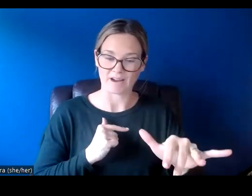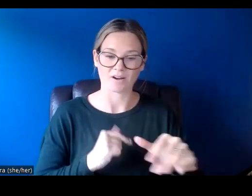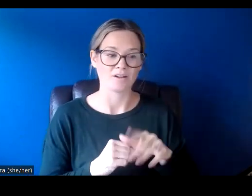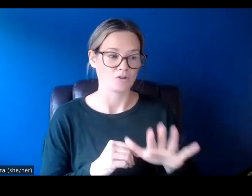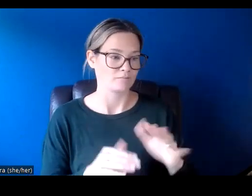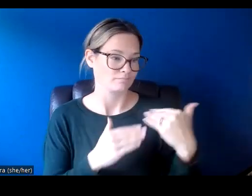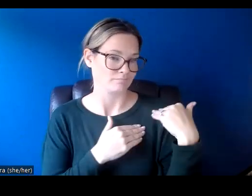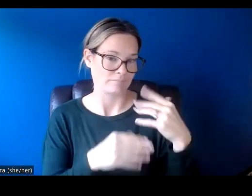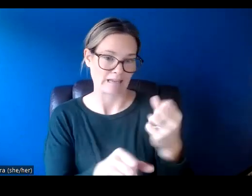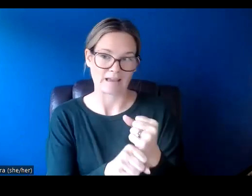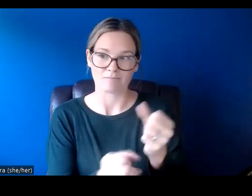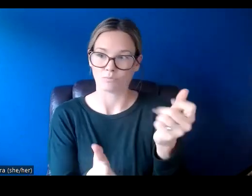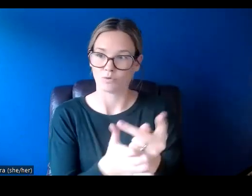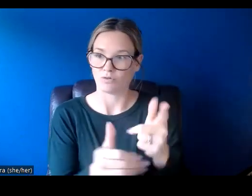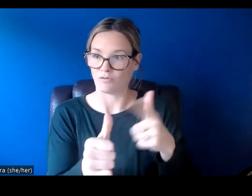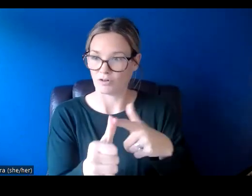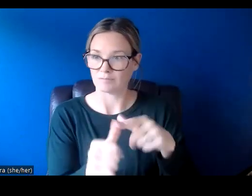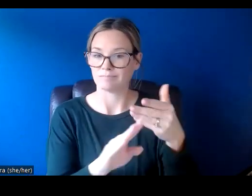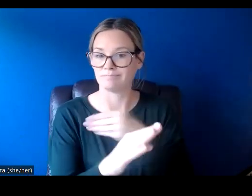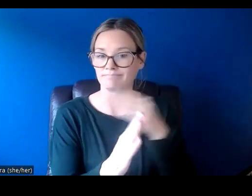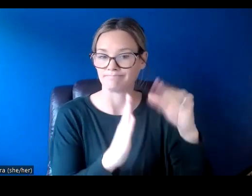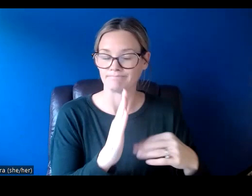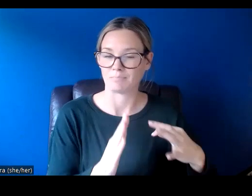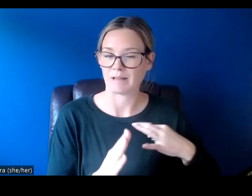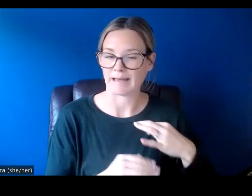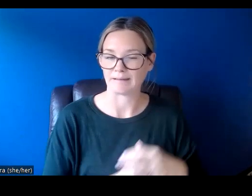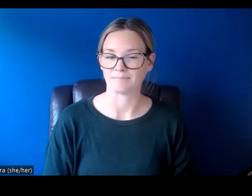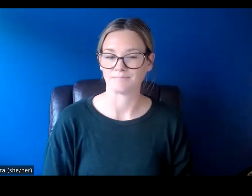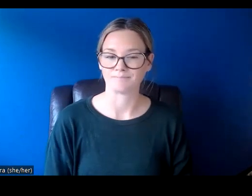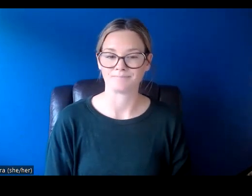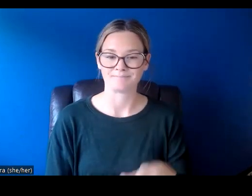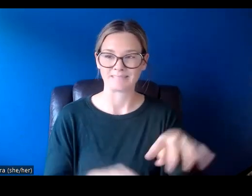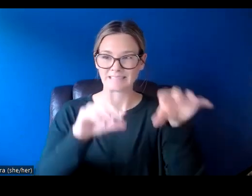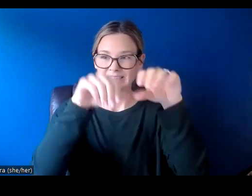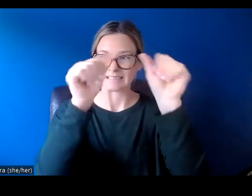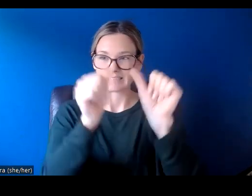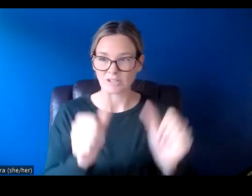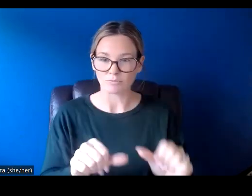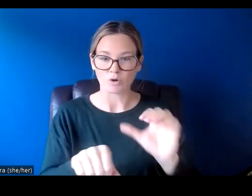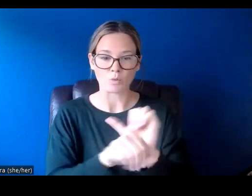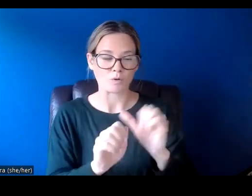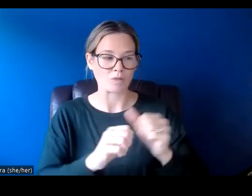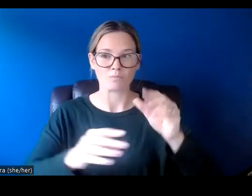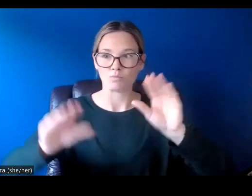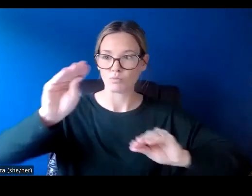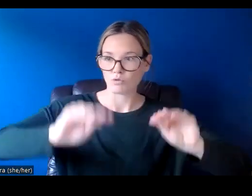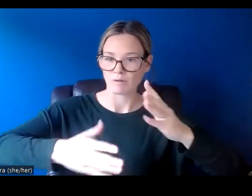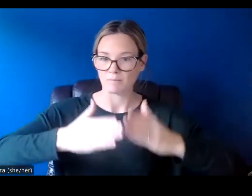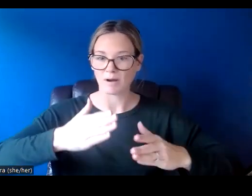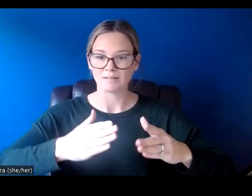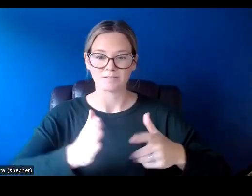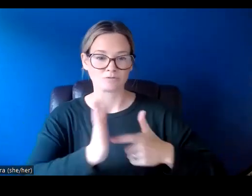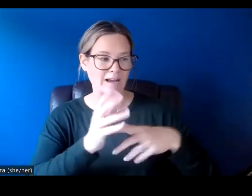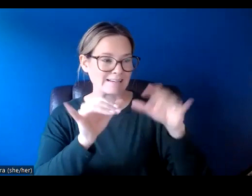obtaining that approval. This is a big one. Sculptures or works with moving components or those requiring